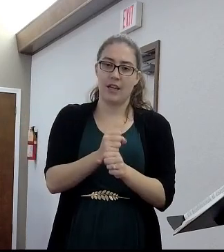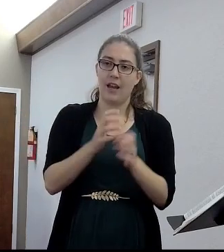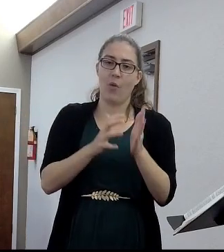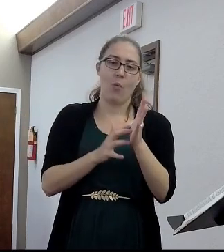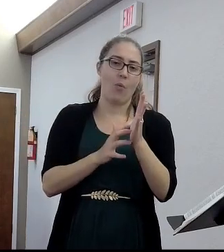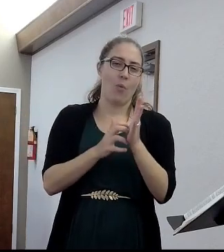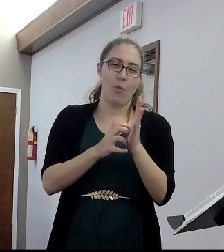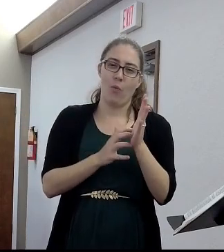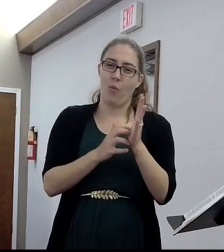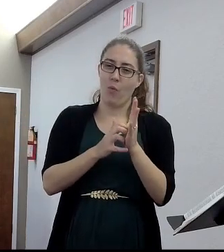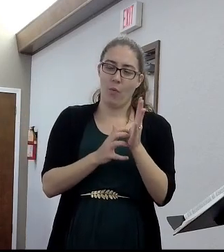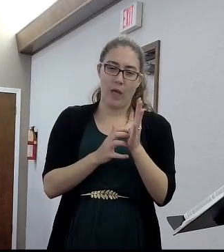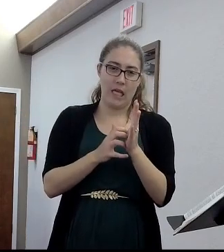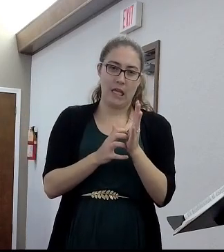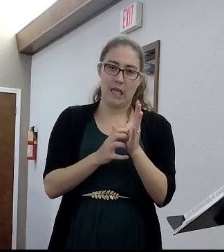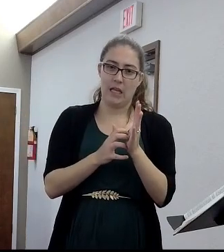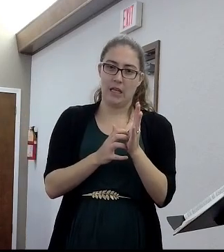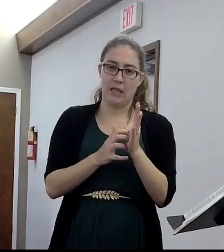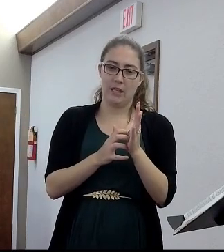a faulty